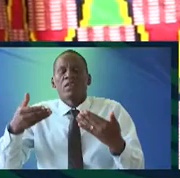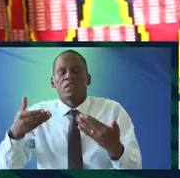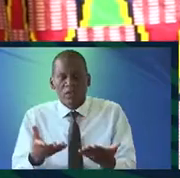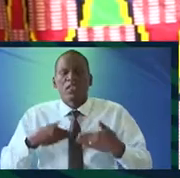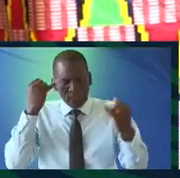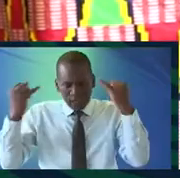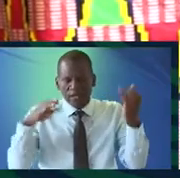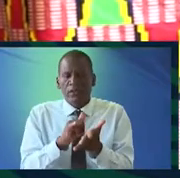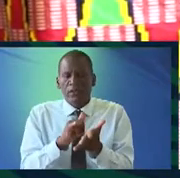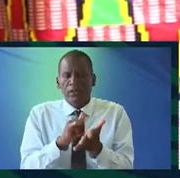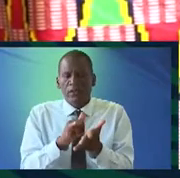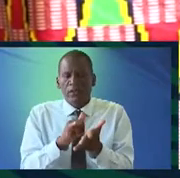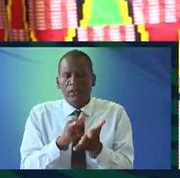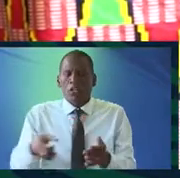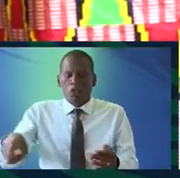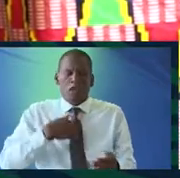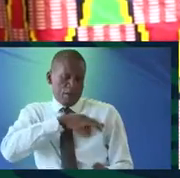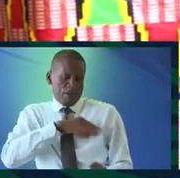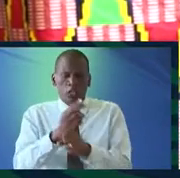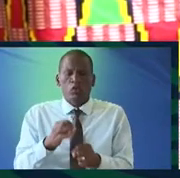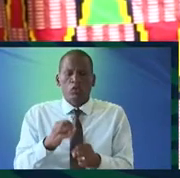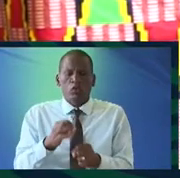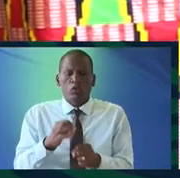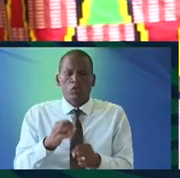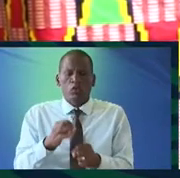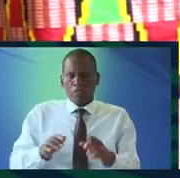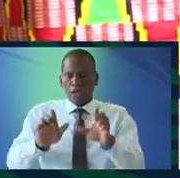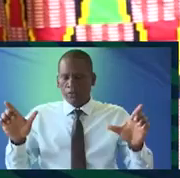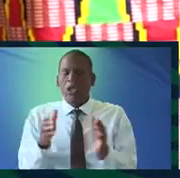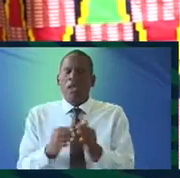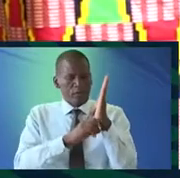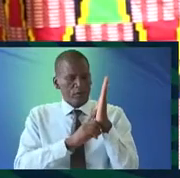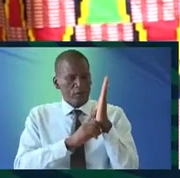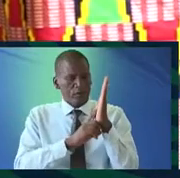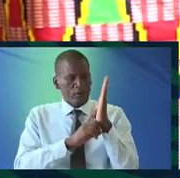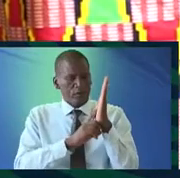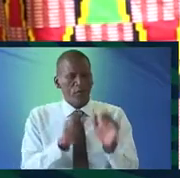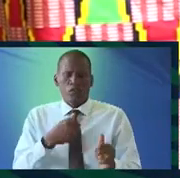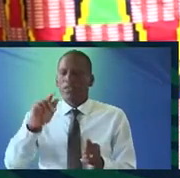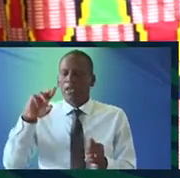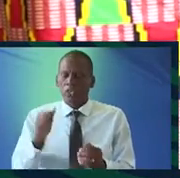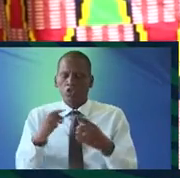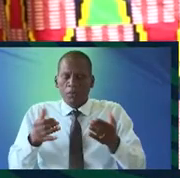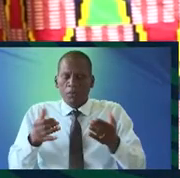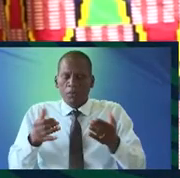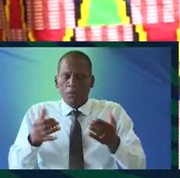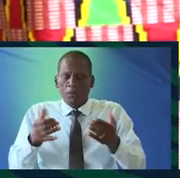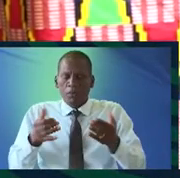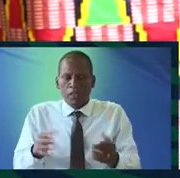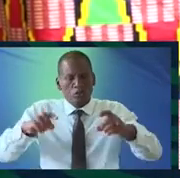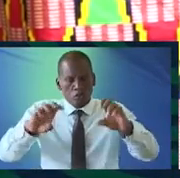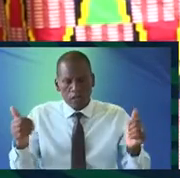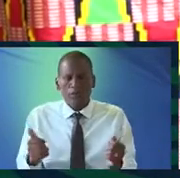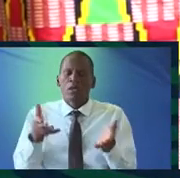the idea that there is benefit in the use of mother tongue the example Mr. Kerry has brought up here is